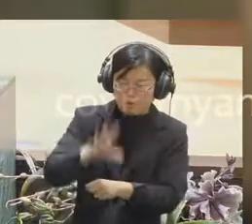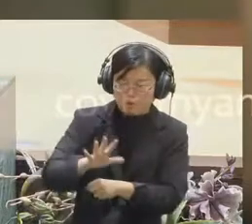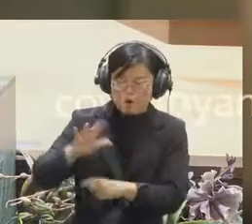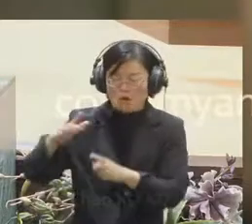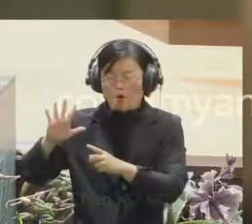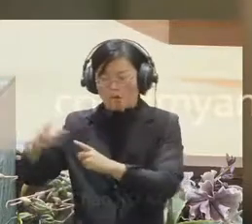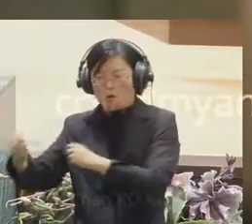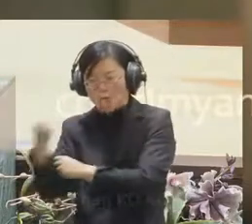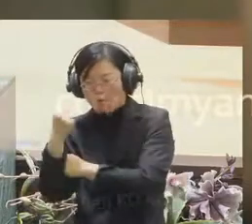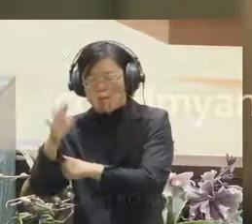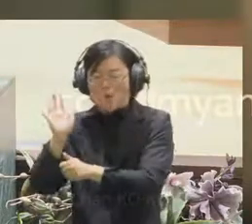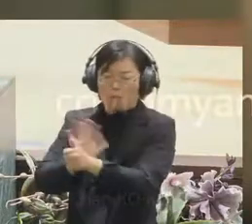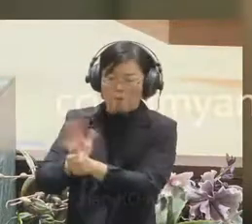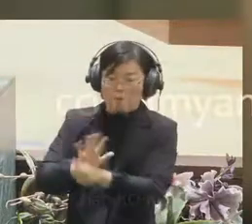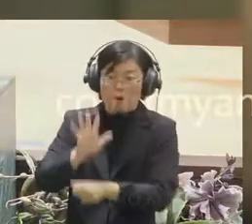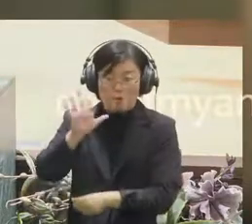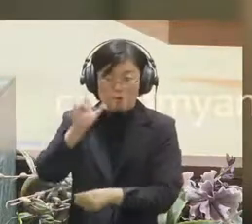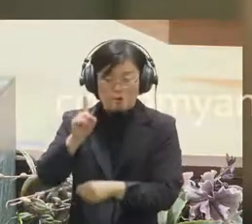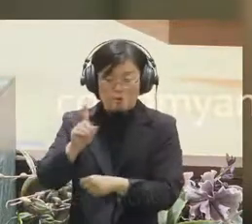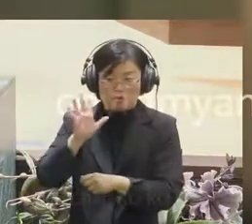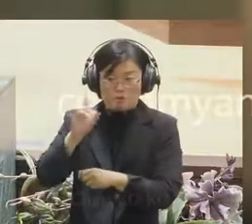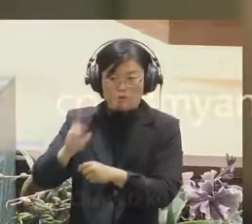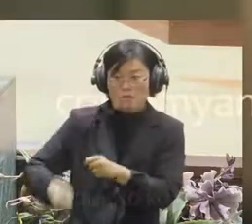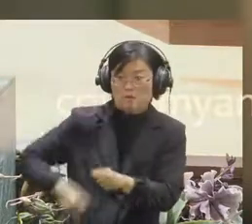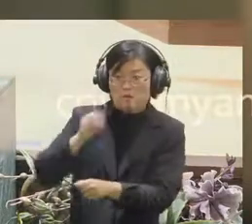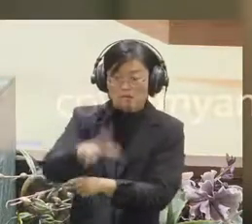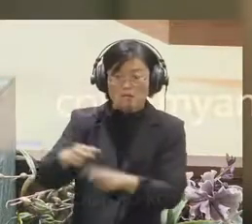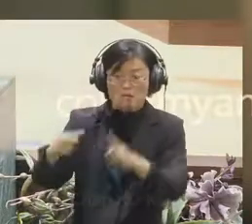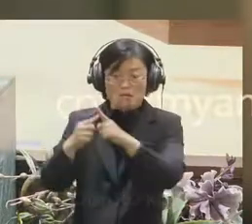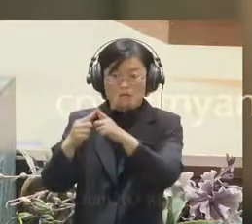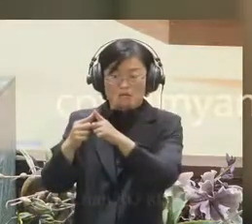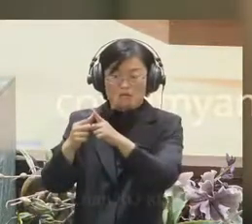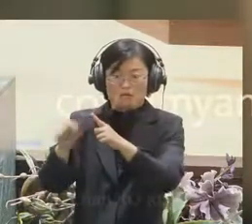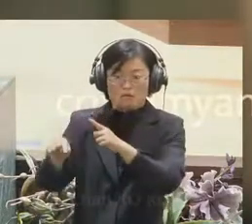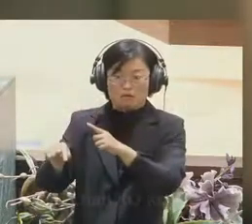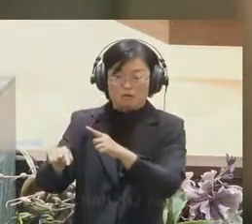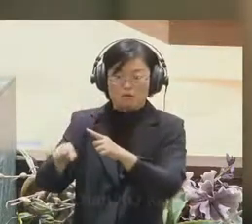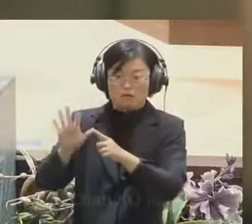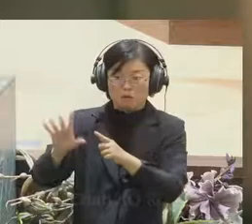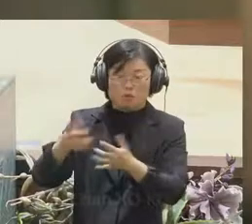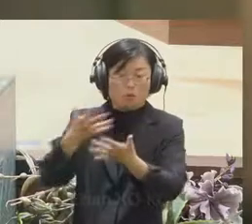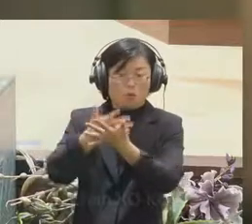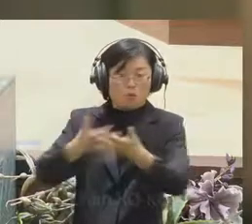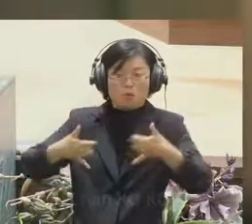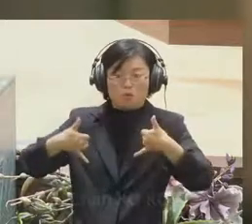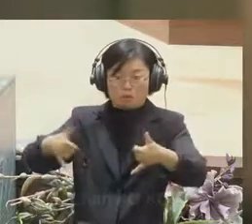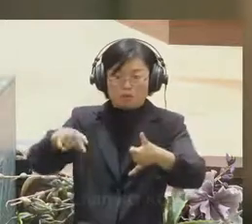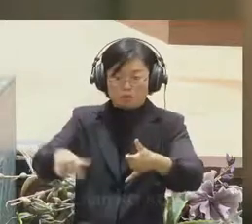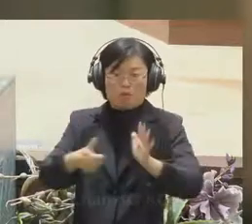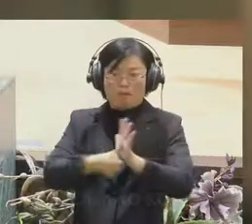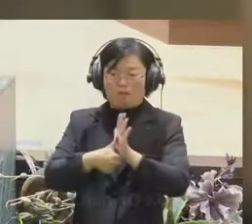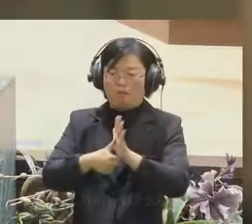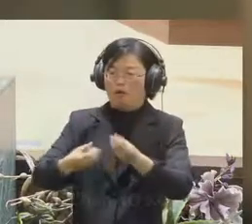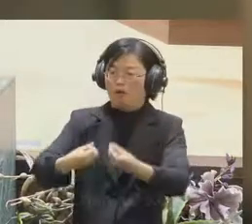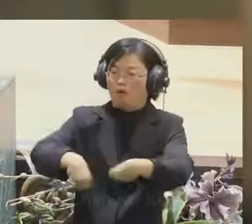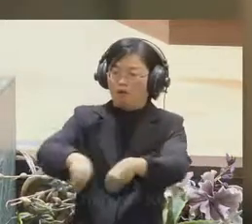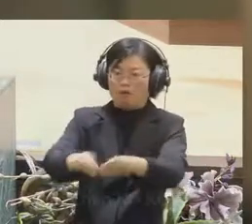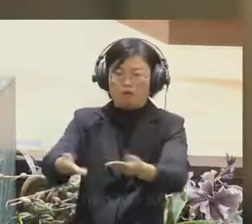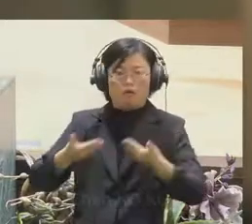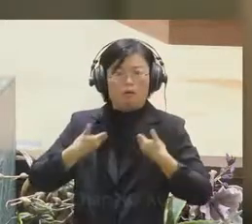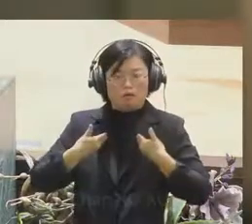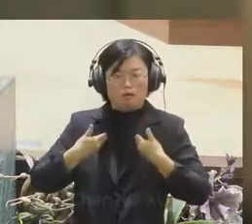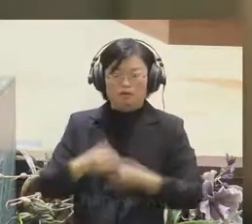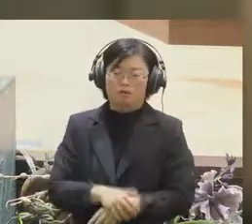com, the domain name. It became the official project name for us. People recognized that